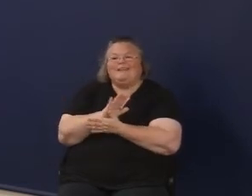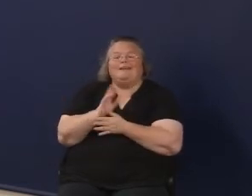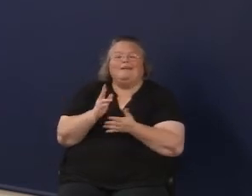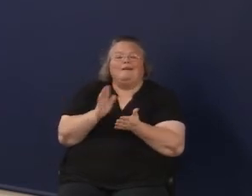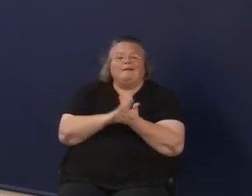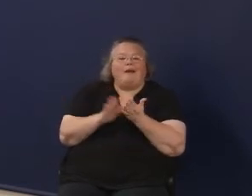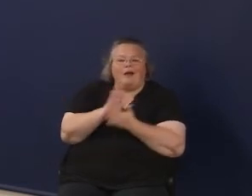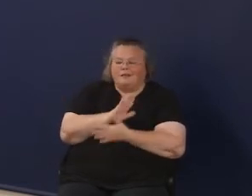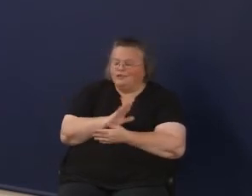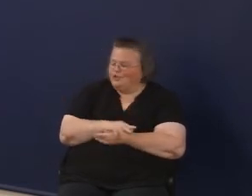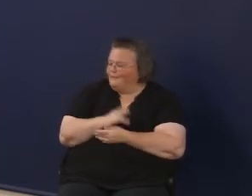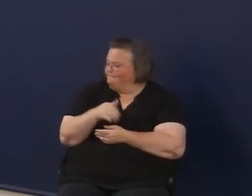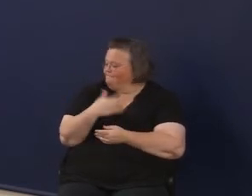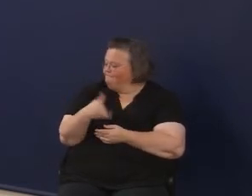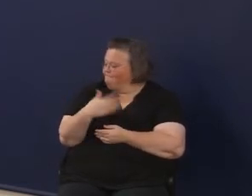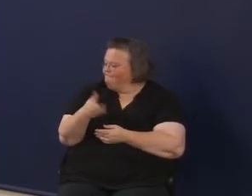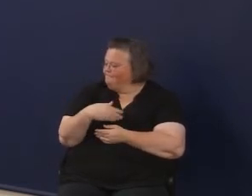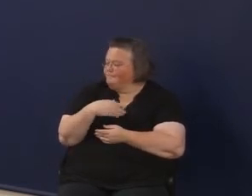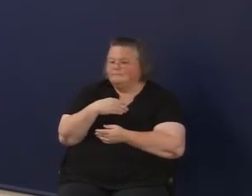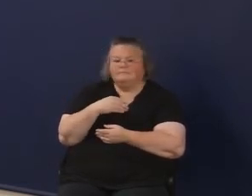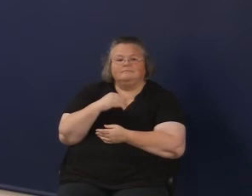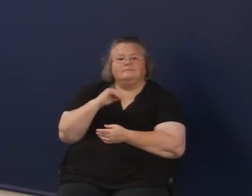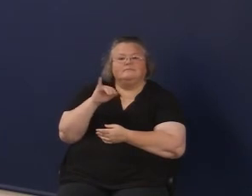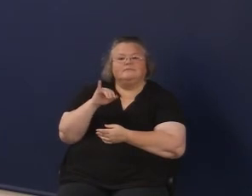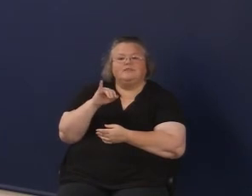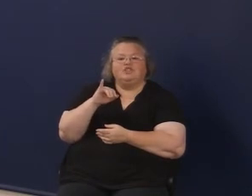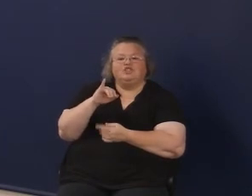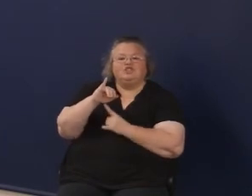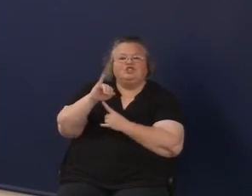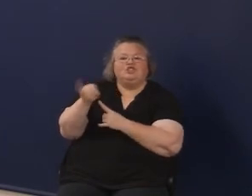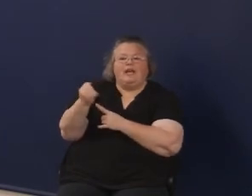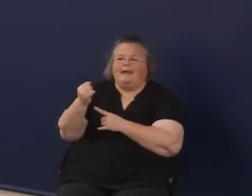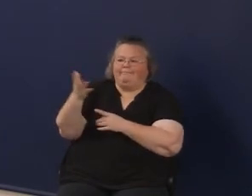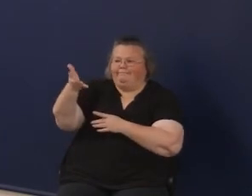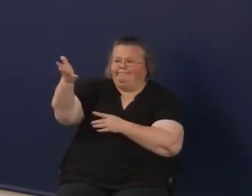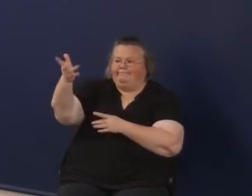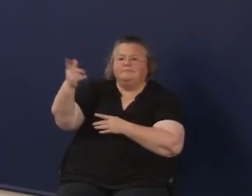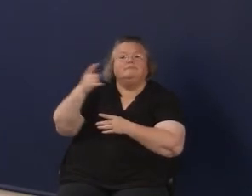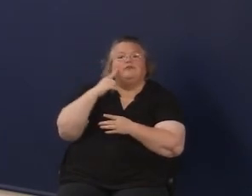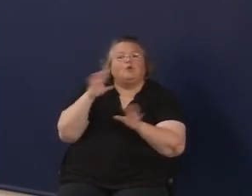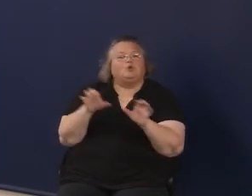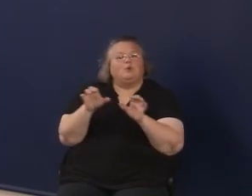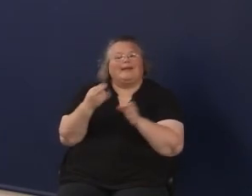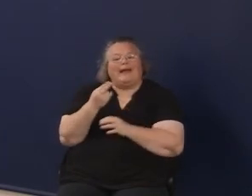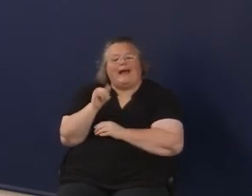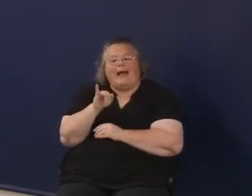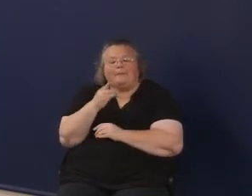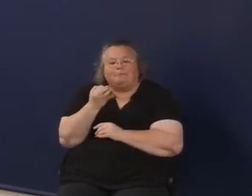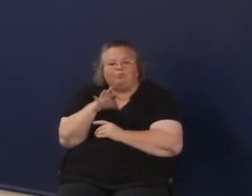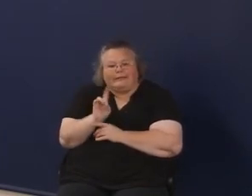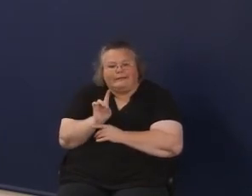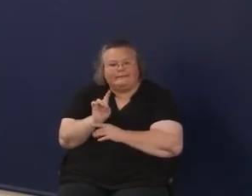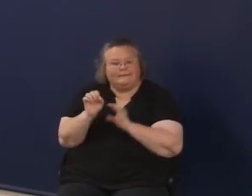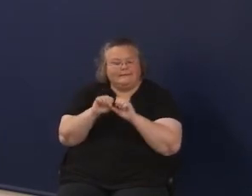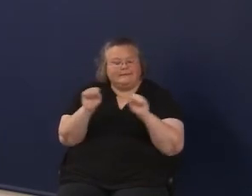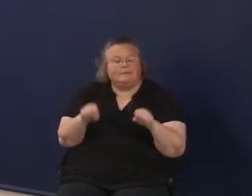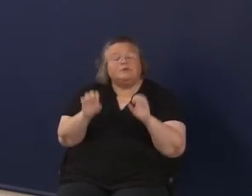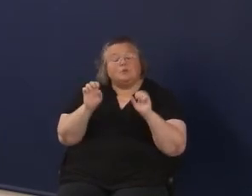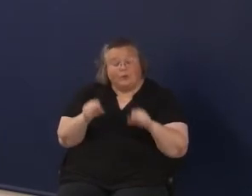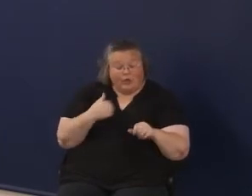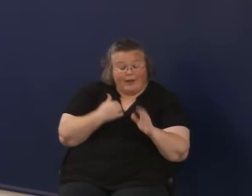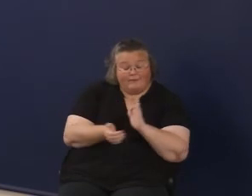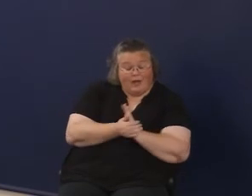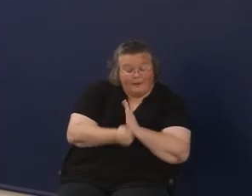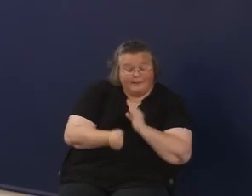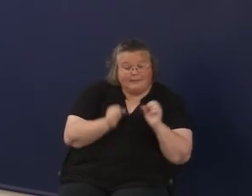from the one on, doing a hybrid system so that we could do competency-based in the elementary,